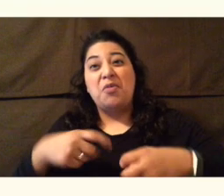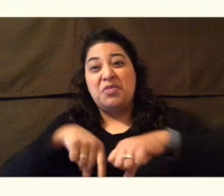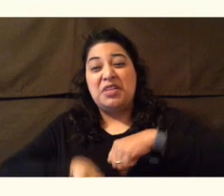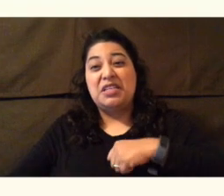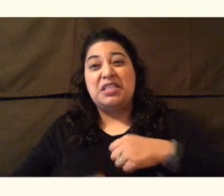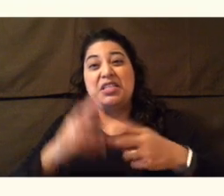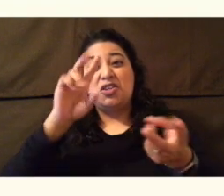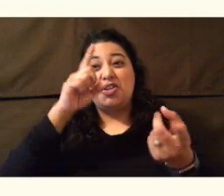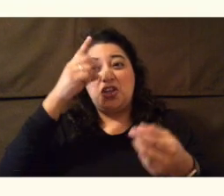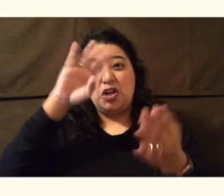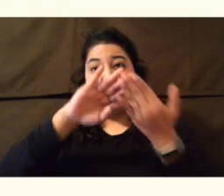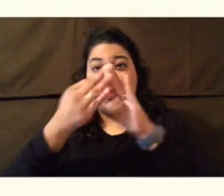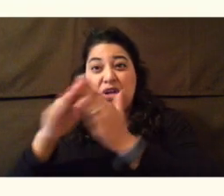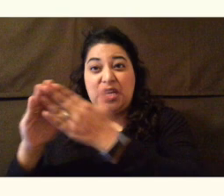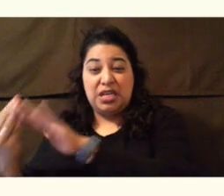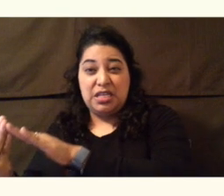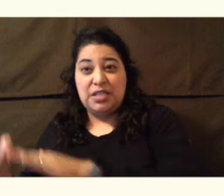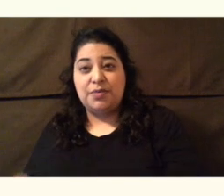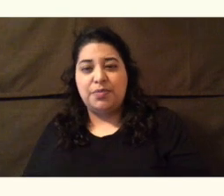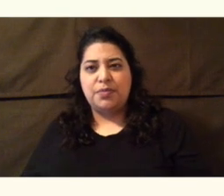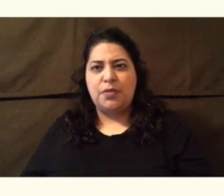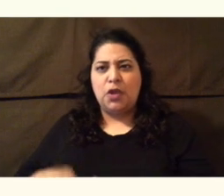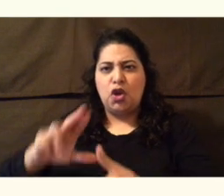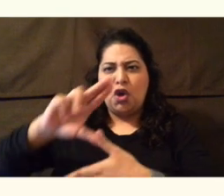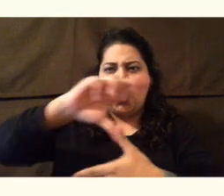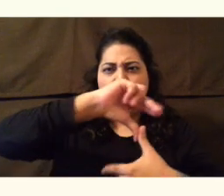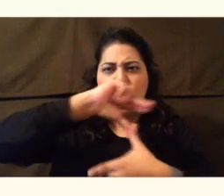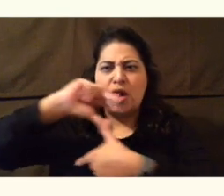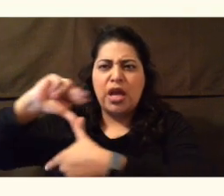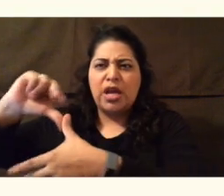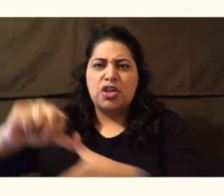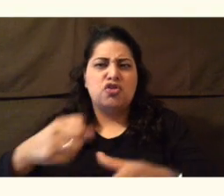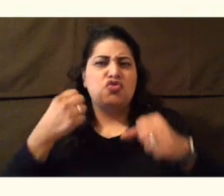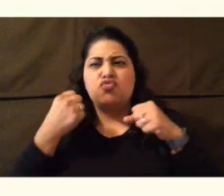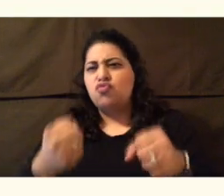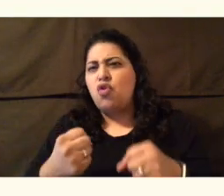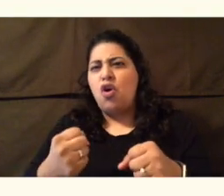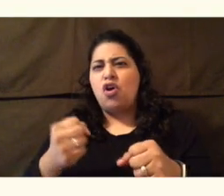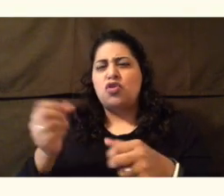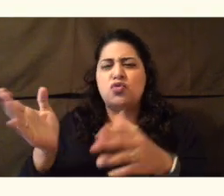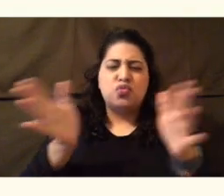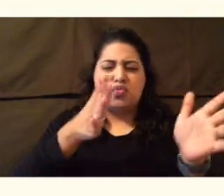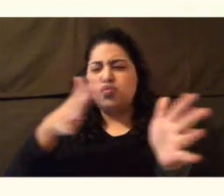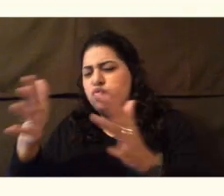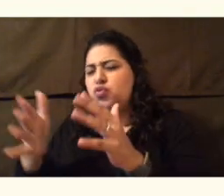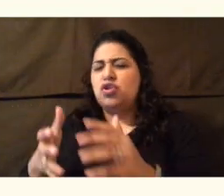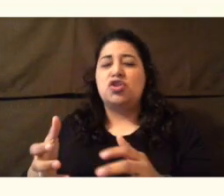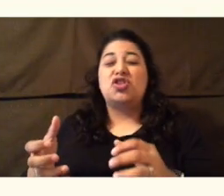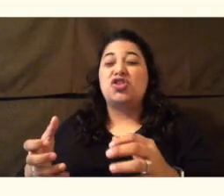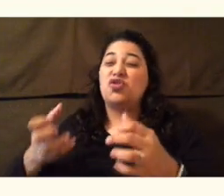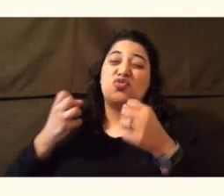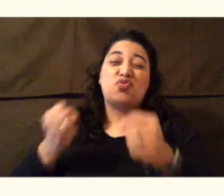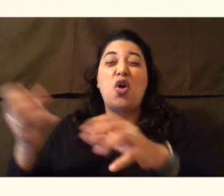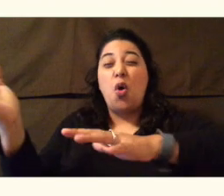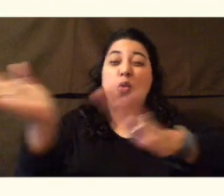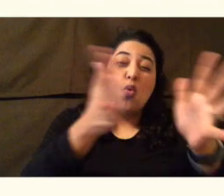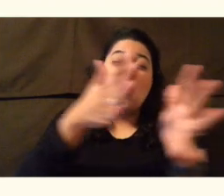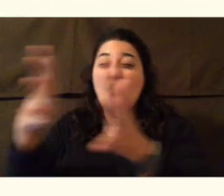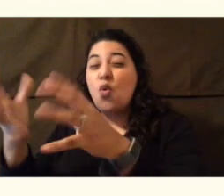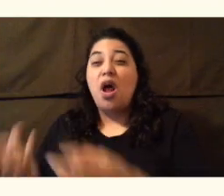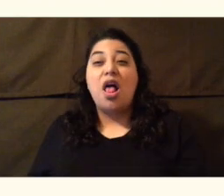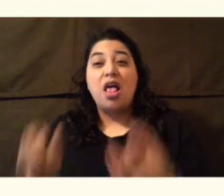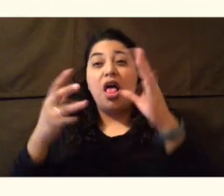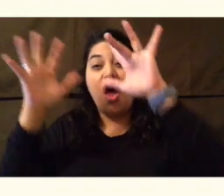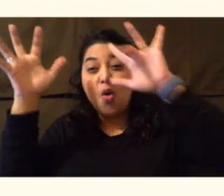A hurricane is a powerful storm with very strong winds and a lot of rain, and it can cause floods.